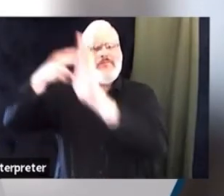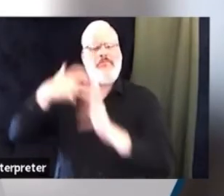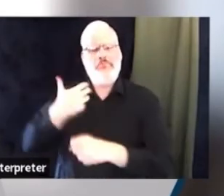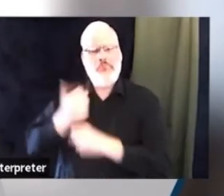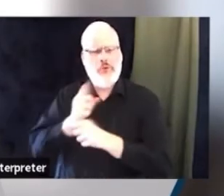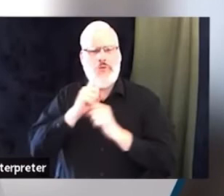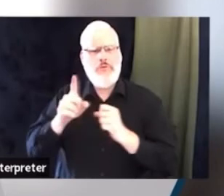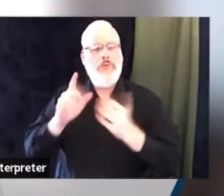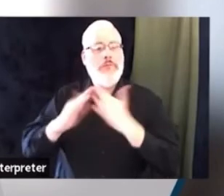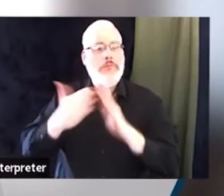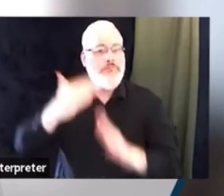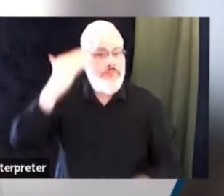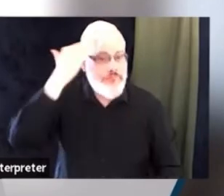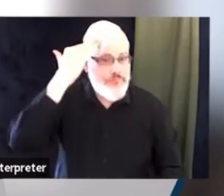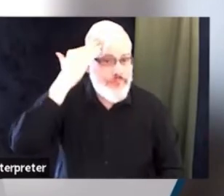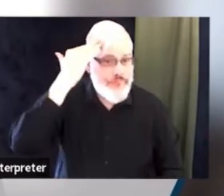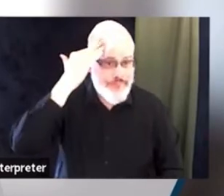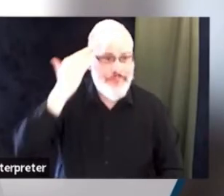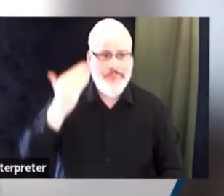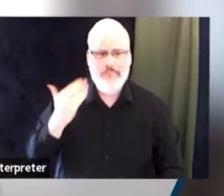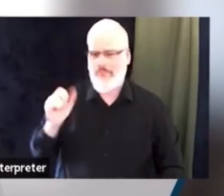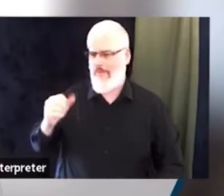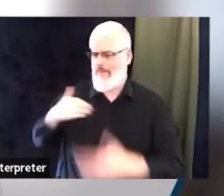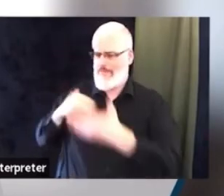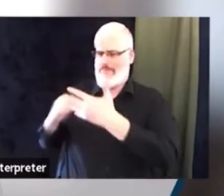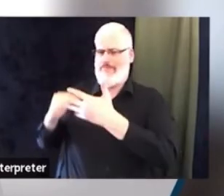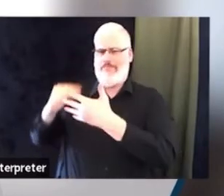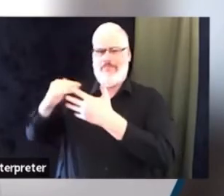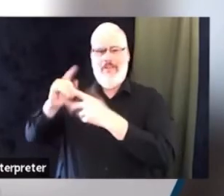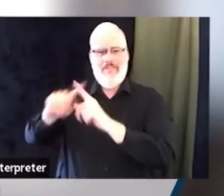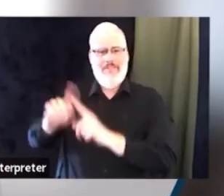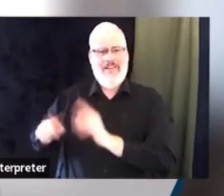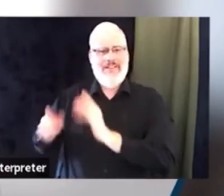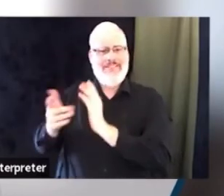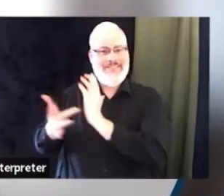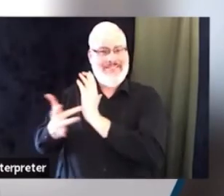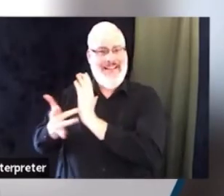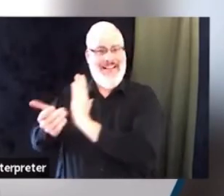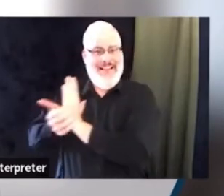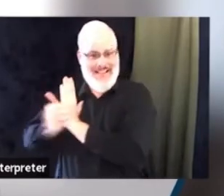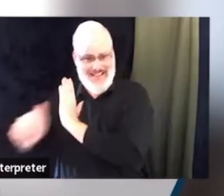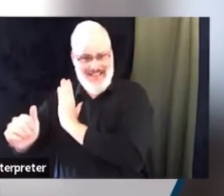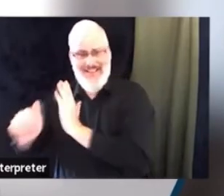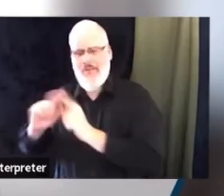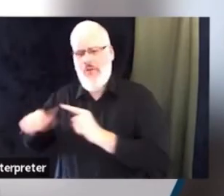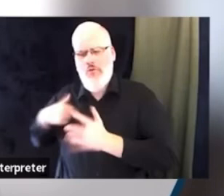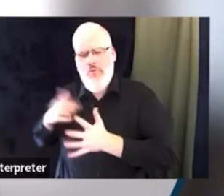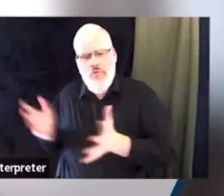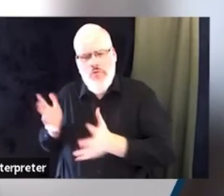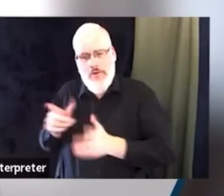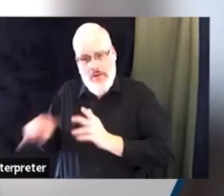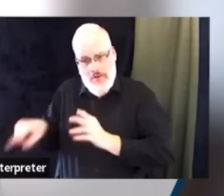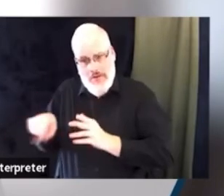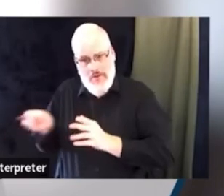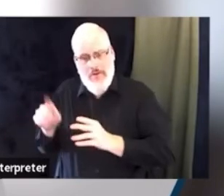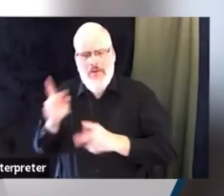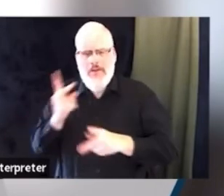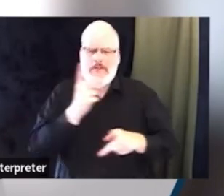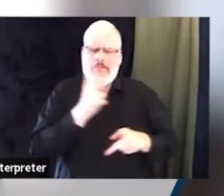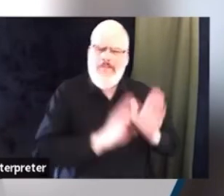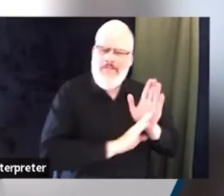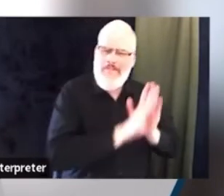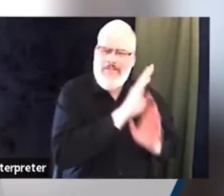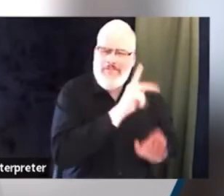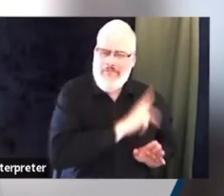set of soft skills and human skills and personal skills that we as a community would like to see in all of our positions. And then let's